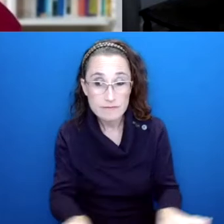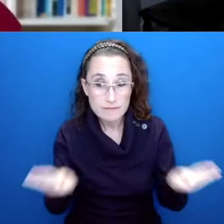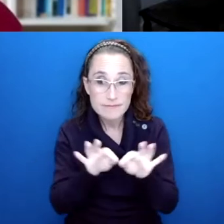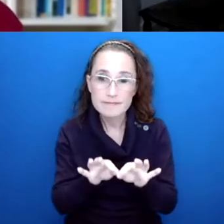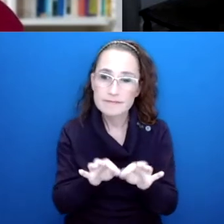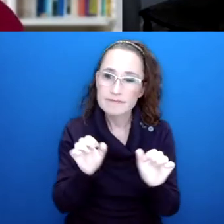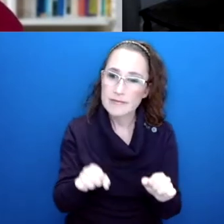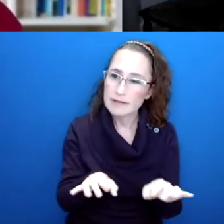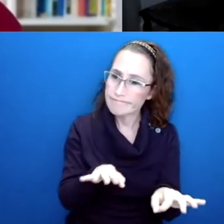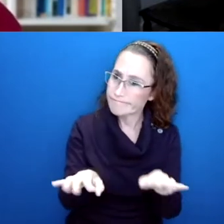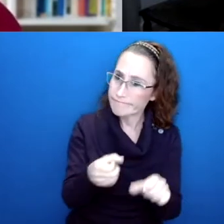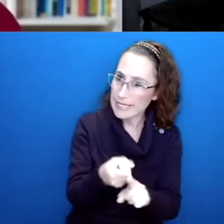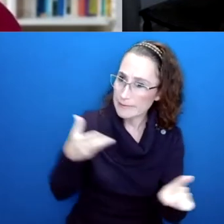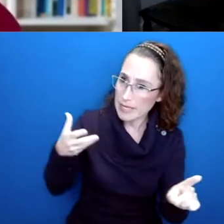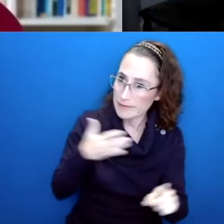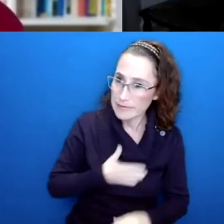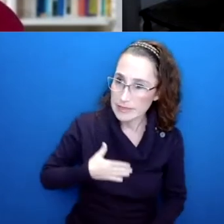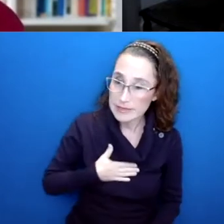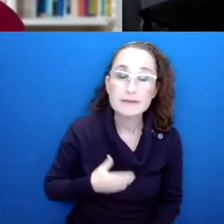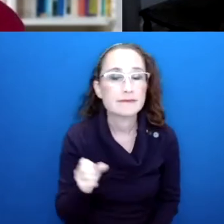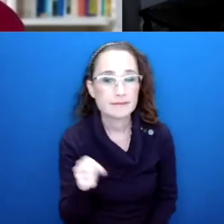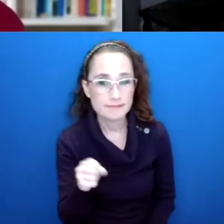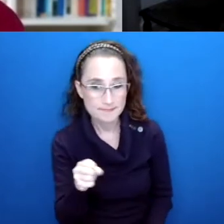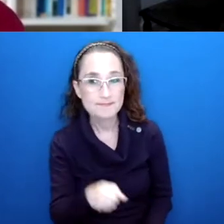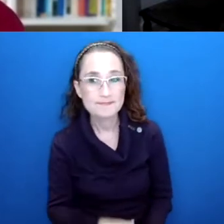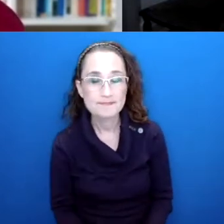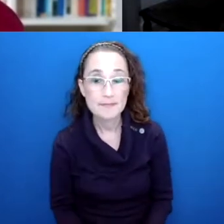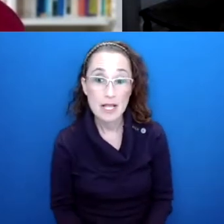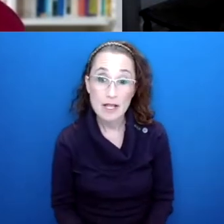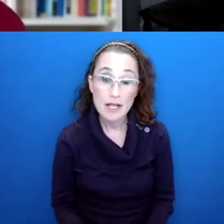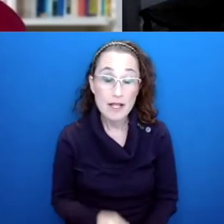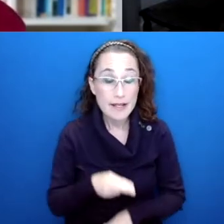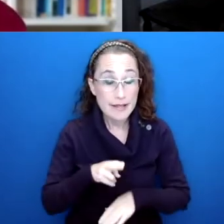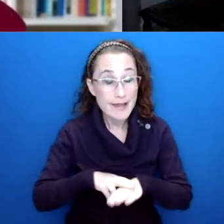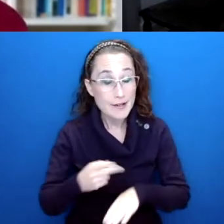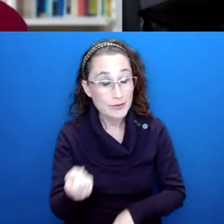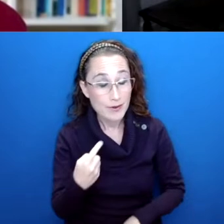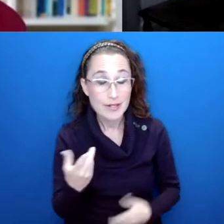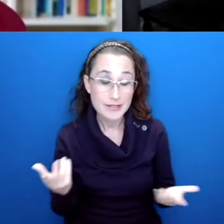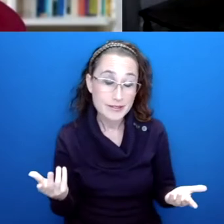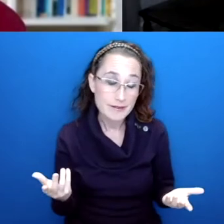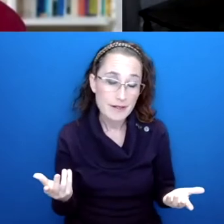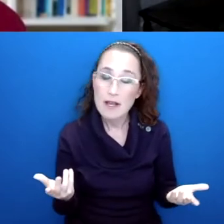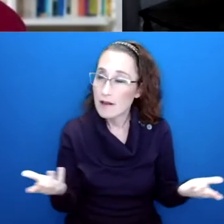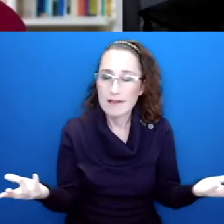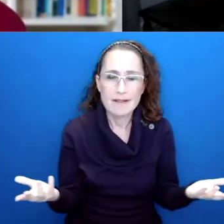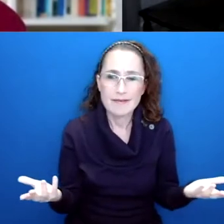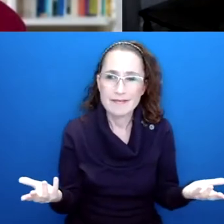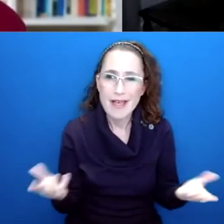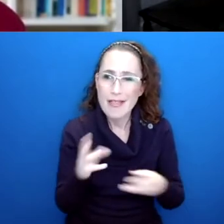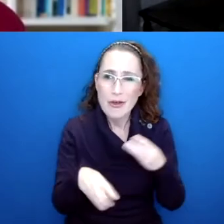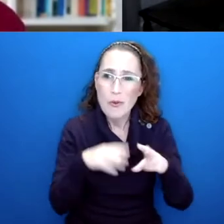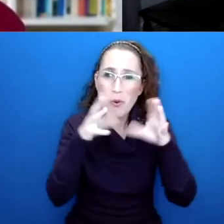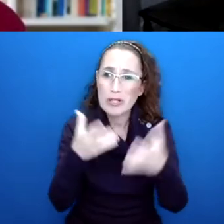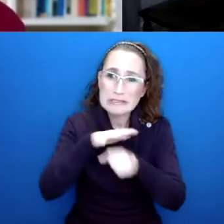elaborate a little bit more on that? Yeah. Cause I think that's a natural question to ask with everything going on in the world right now. Why fun? You know, my